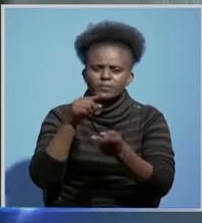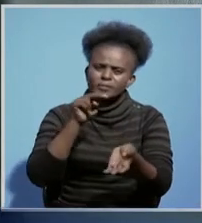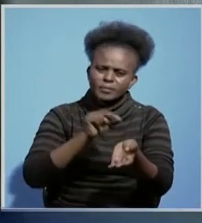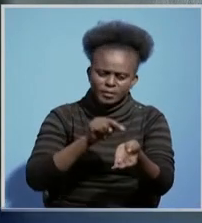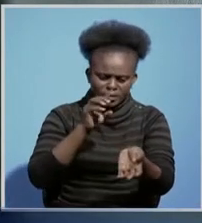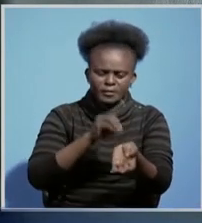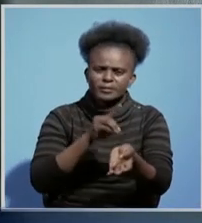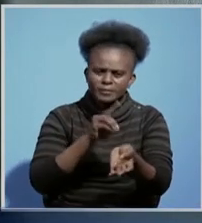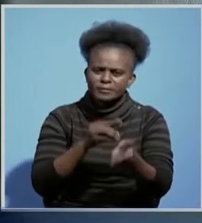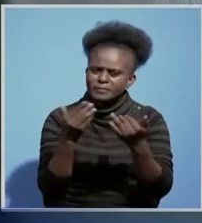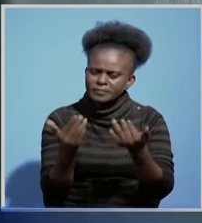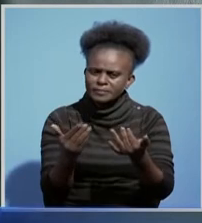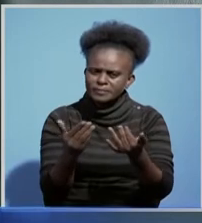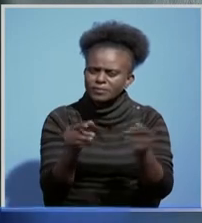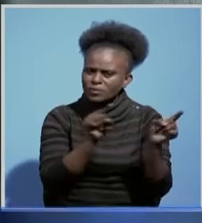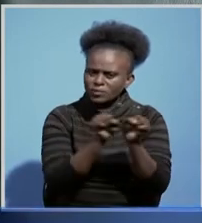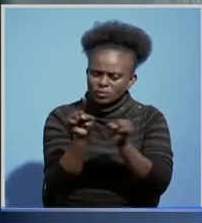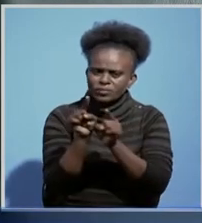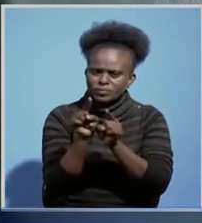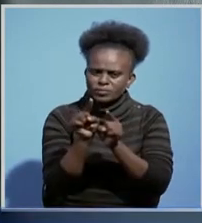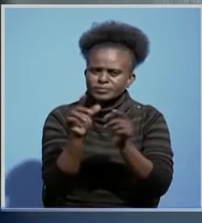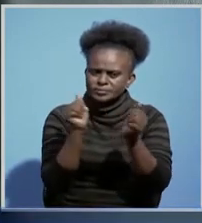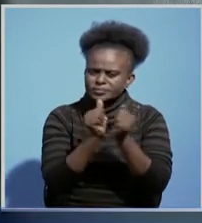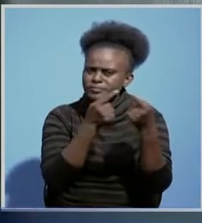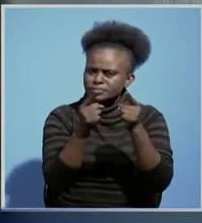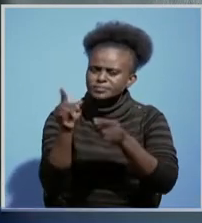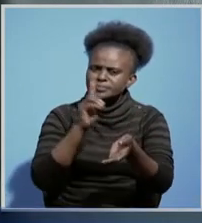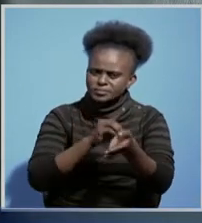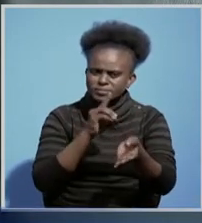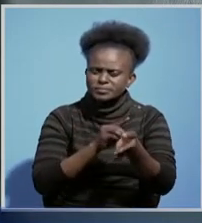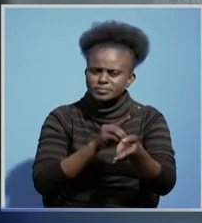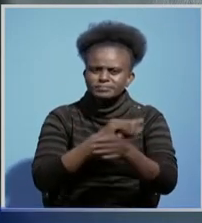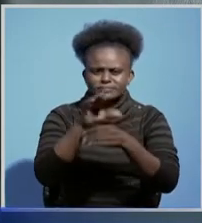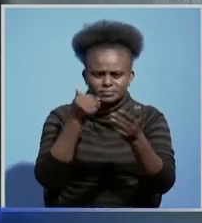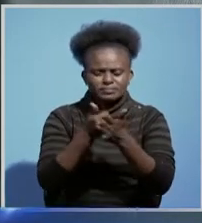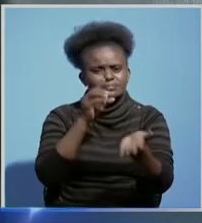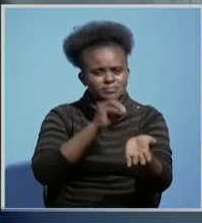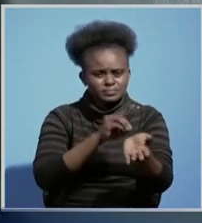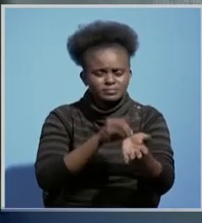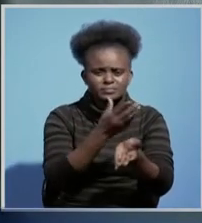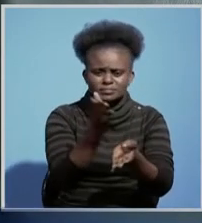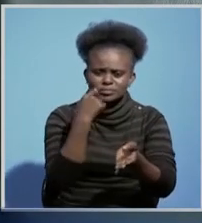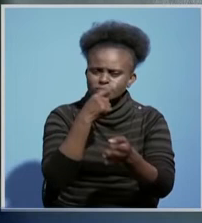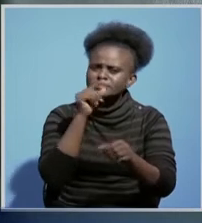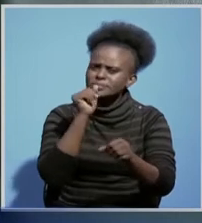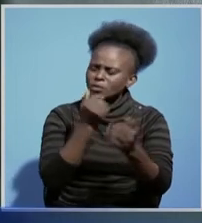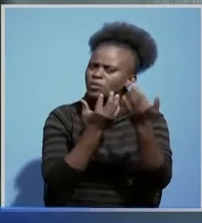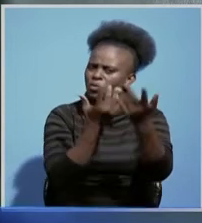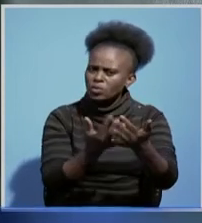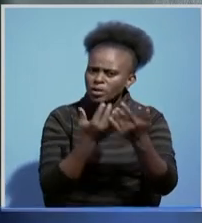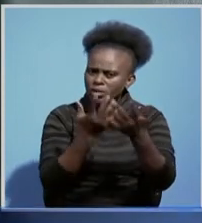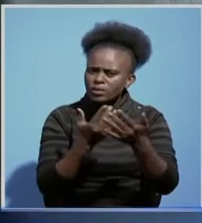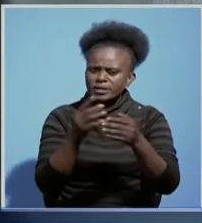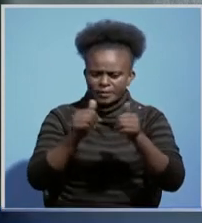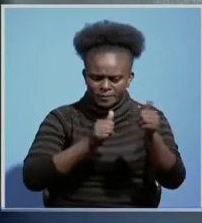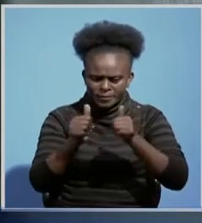SRMOs and also GRMOs so that all these doctors who keep on working on administrative